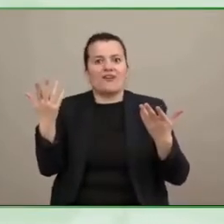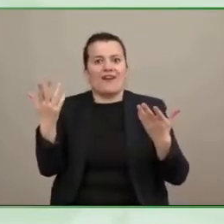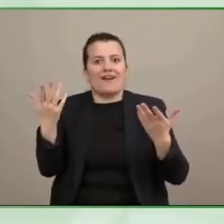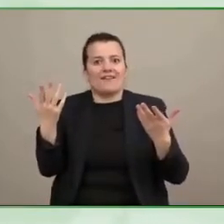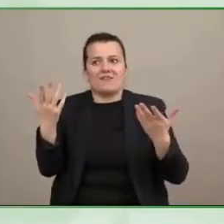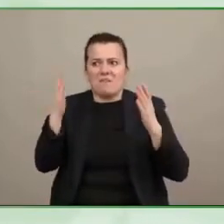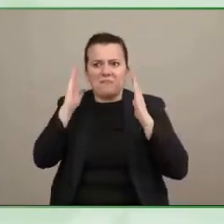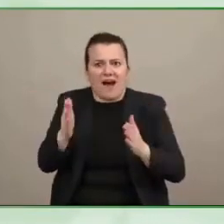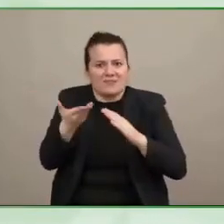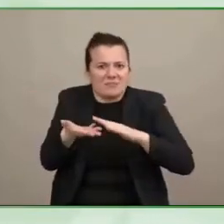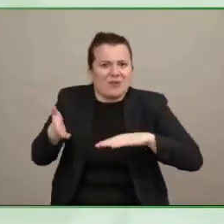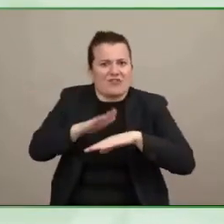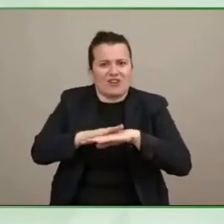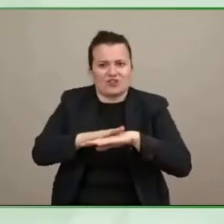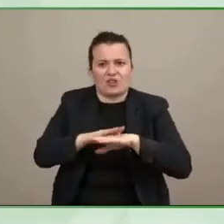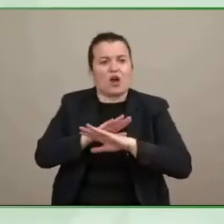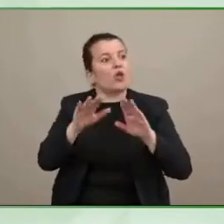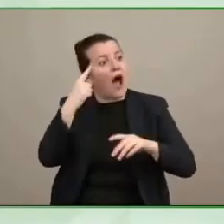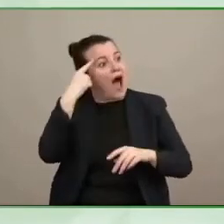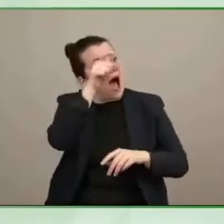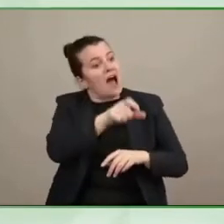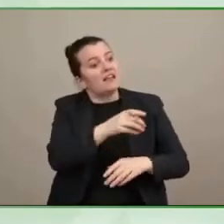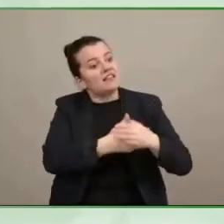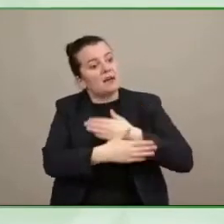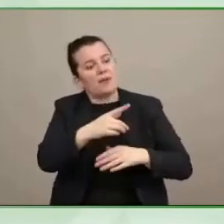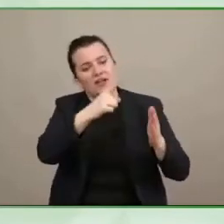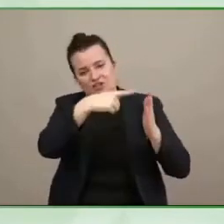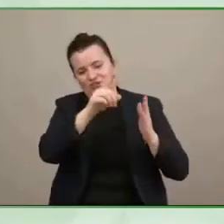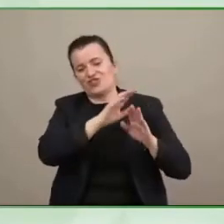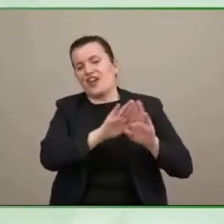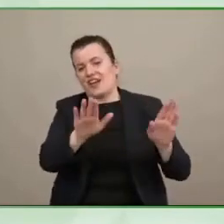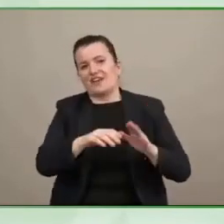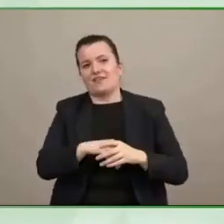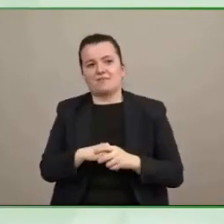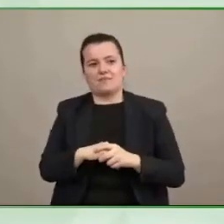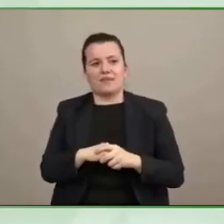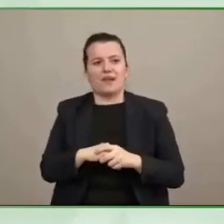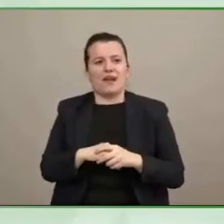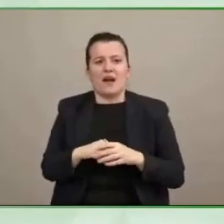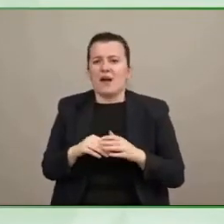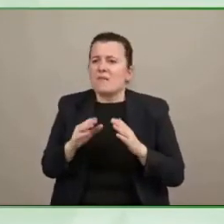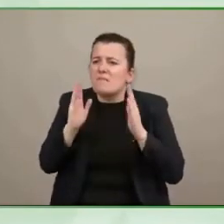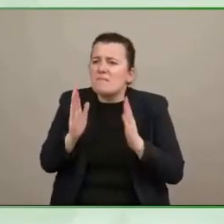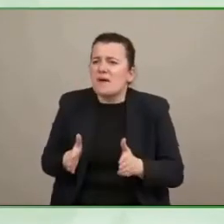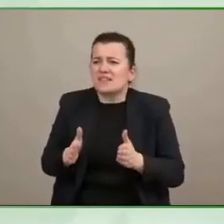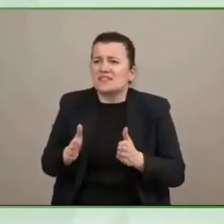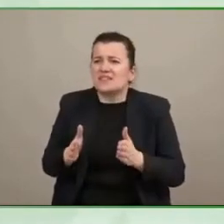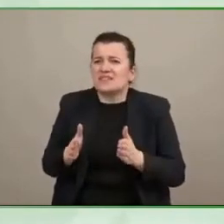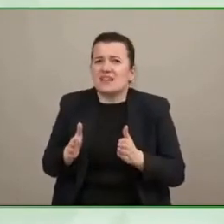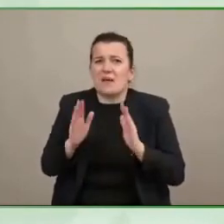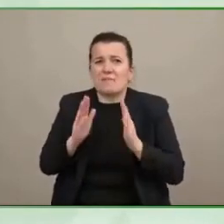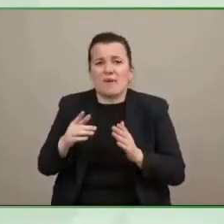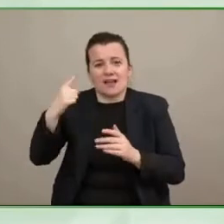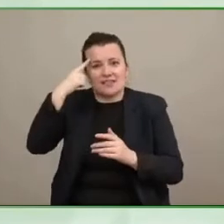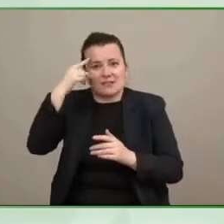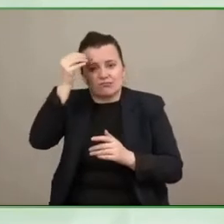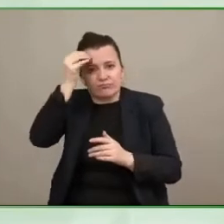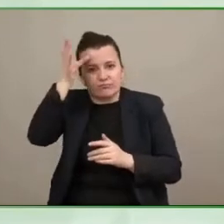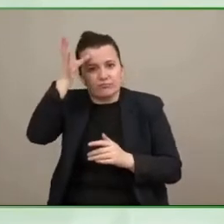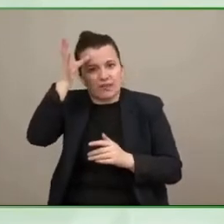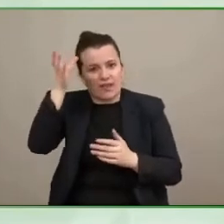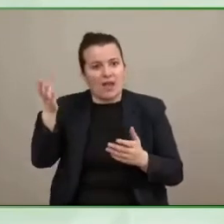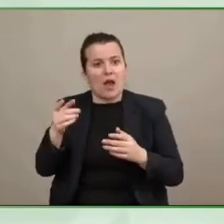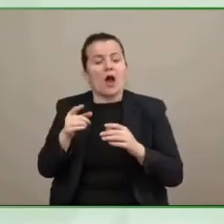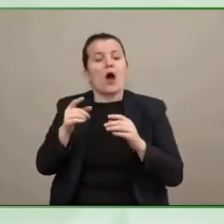disability it most definitely should be not about us without us but it has to be a knowledgeable not about us without us